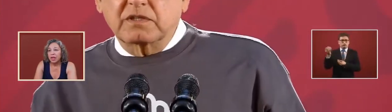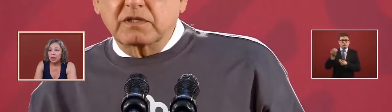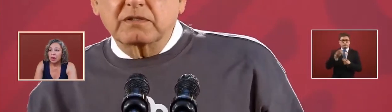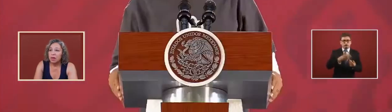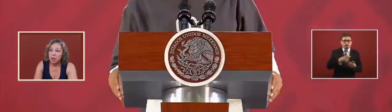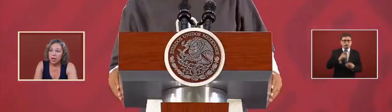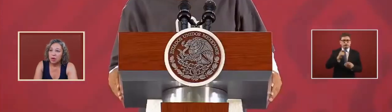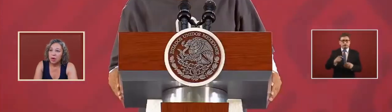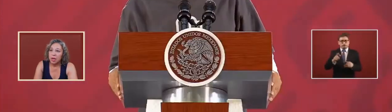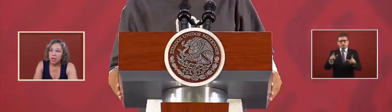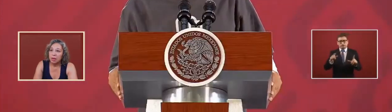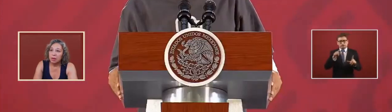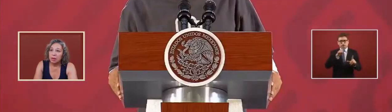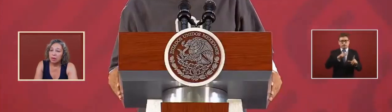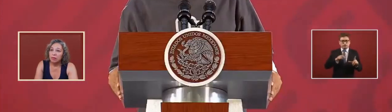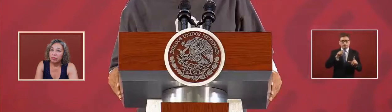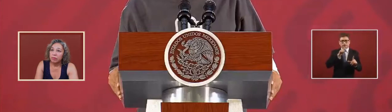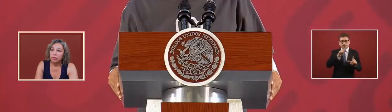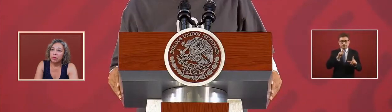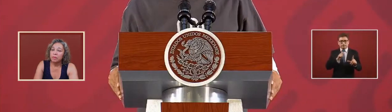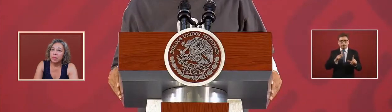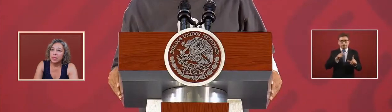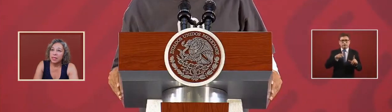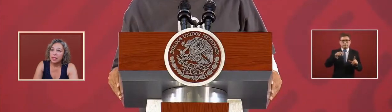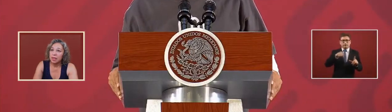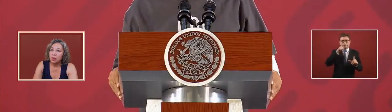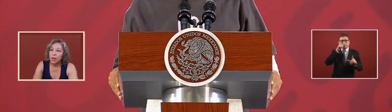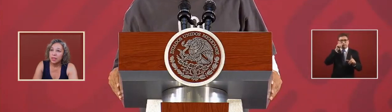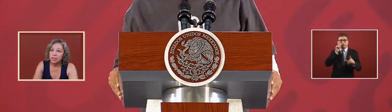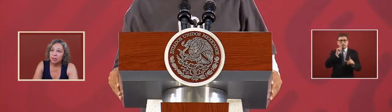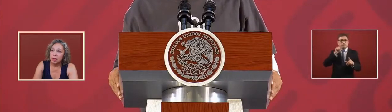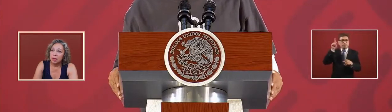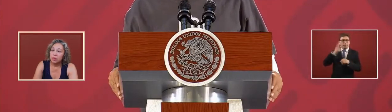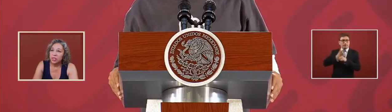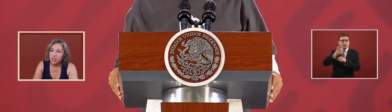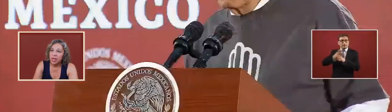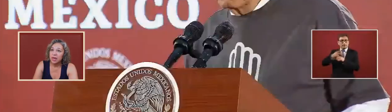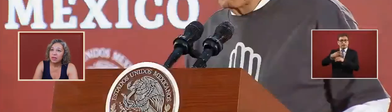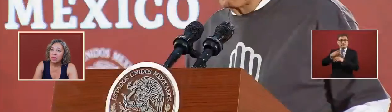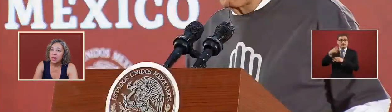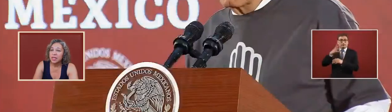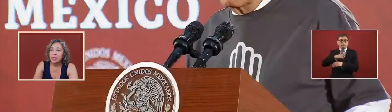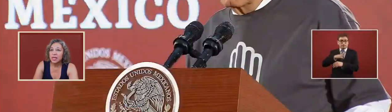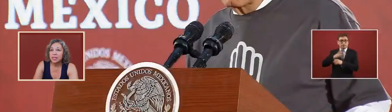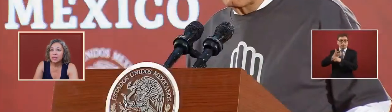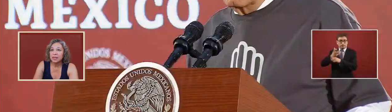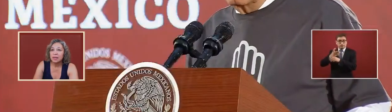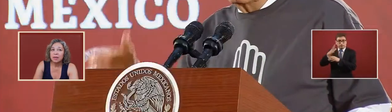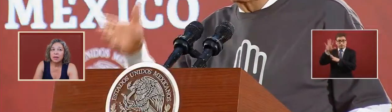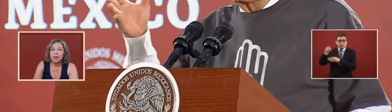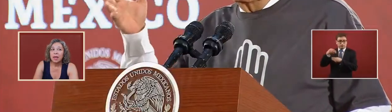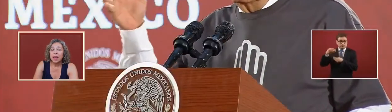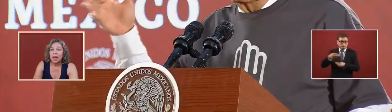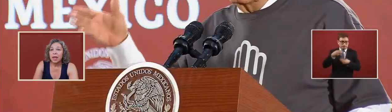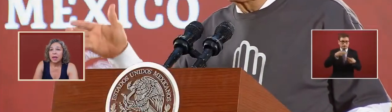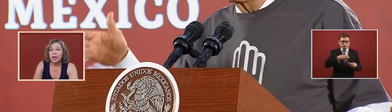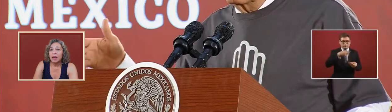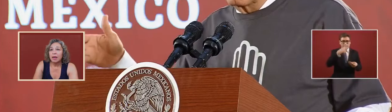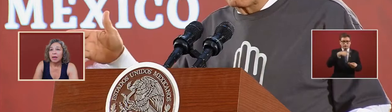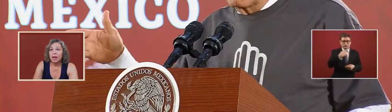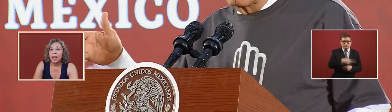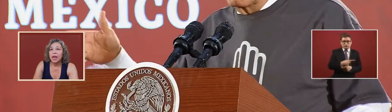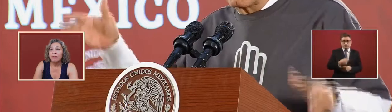a recording from president juarez which they had in the united states and i